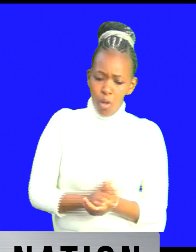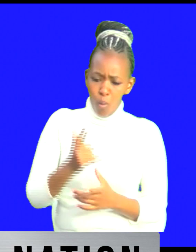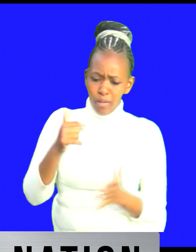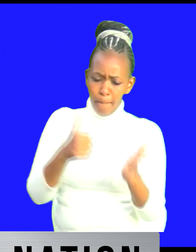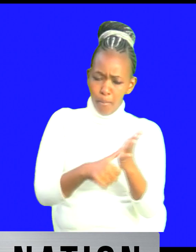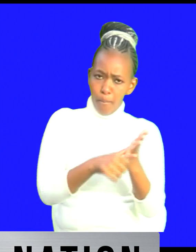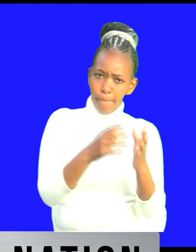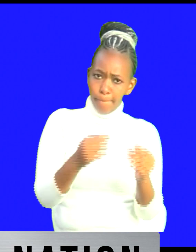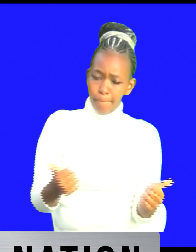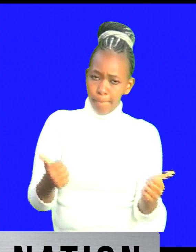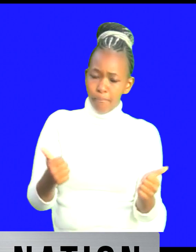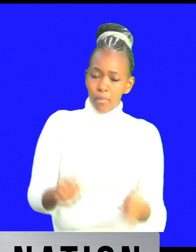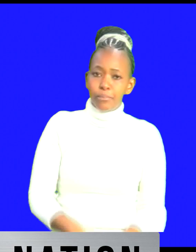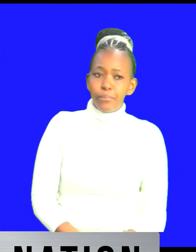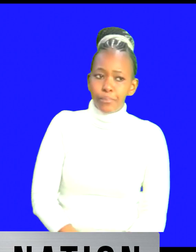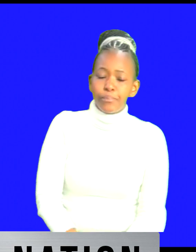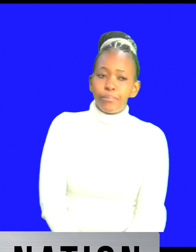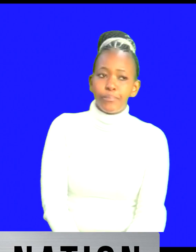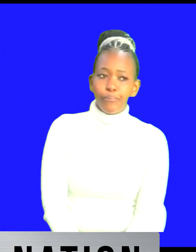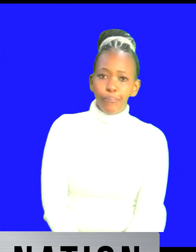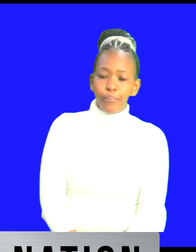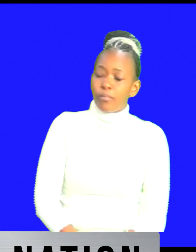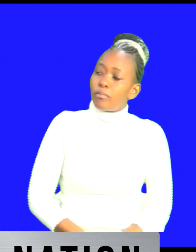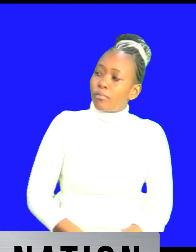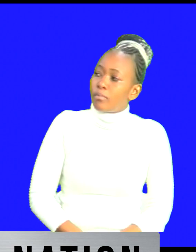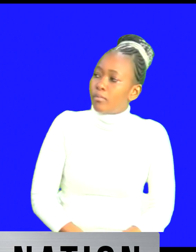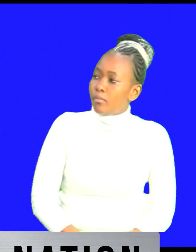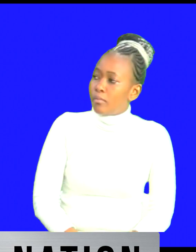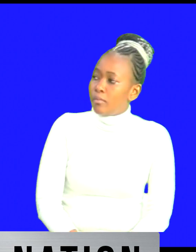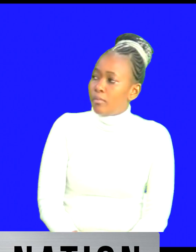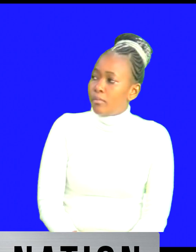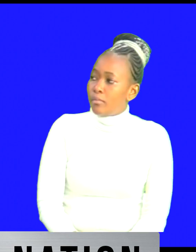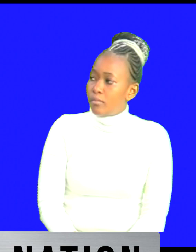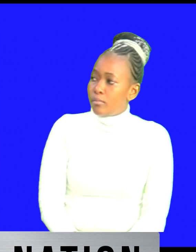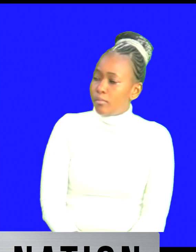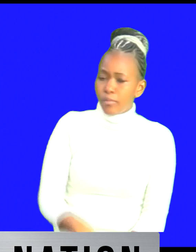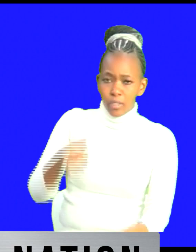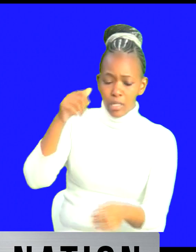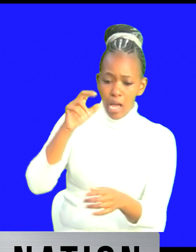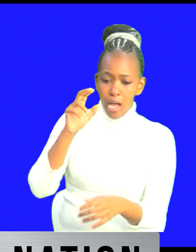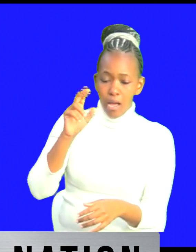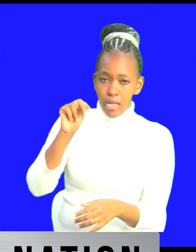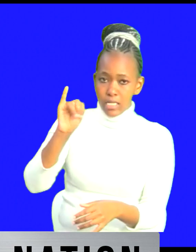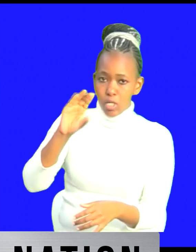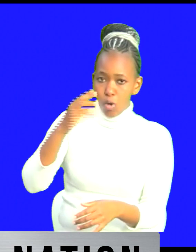problems so uh you you nicholas you remember the issue of um